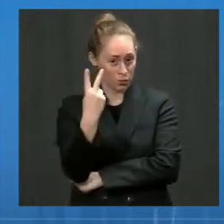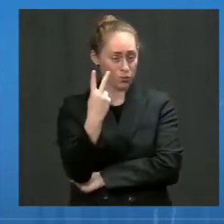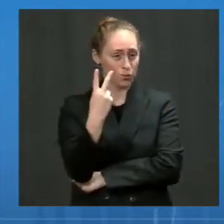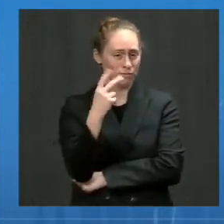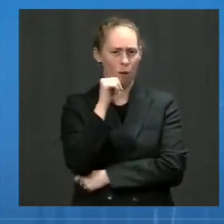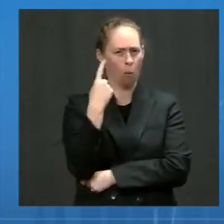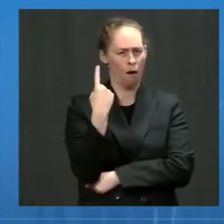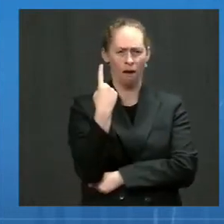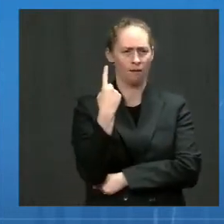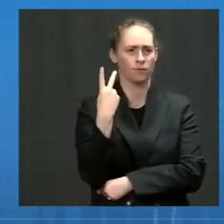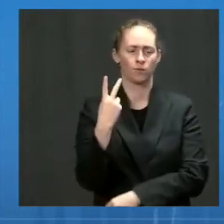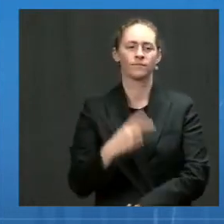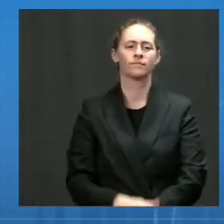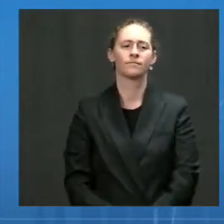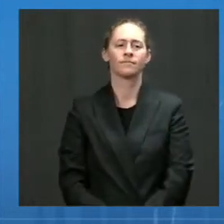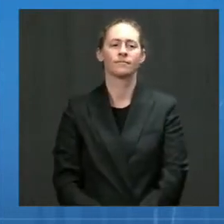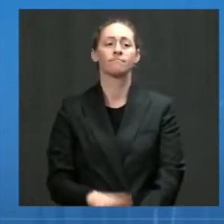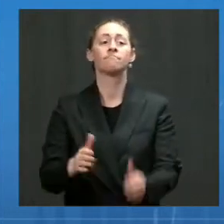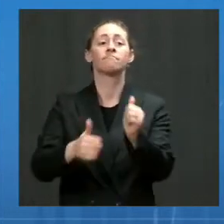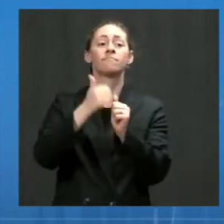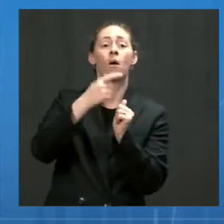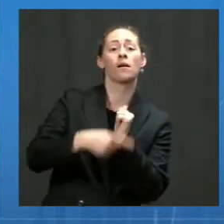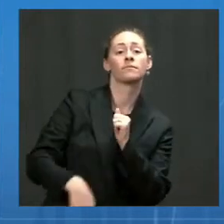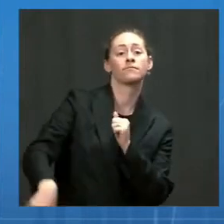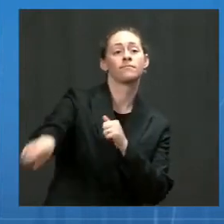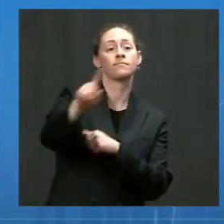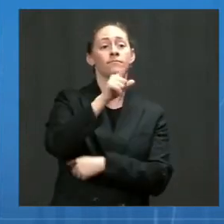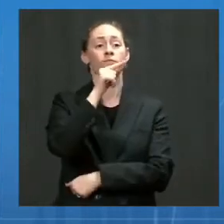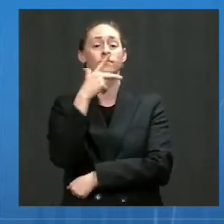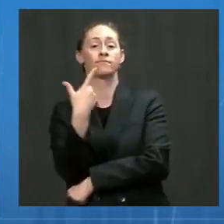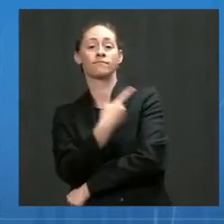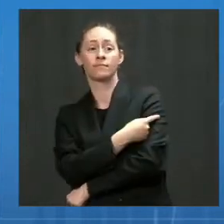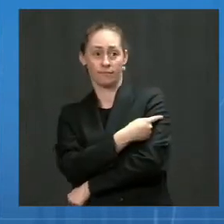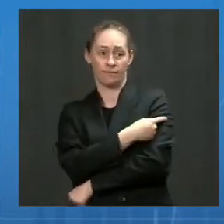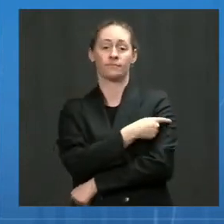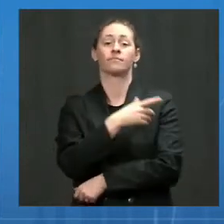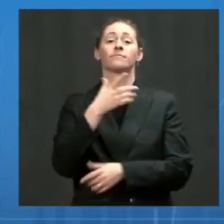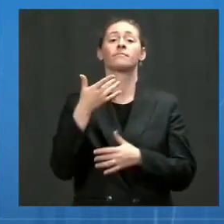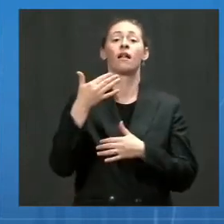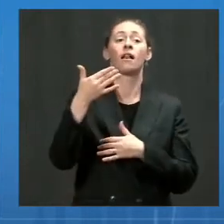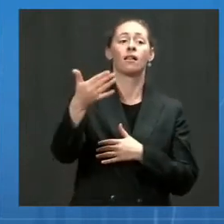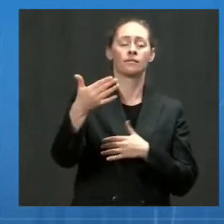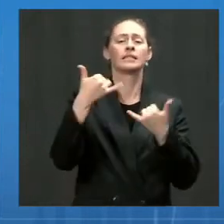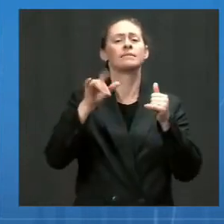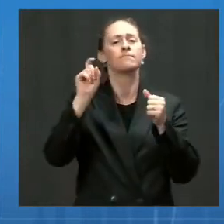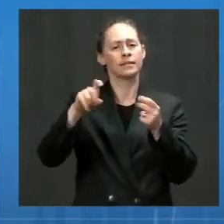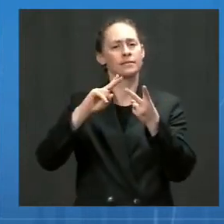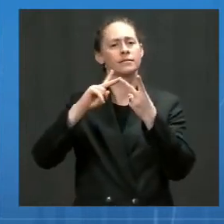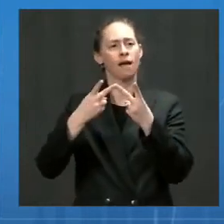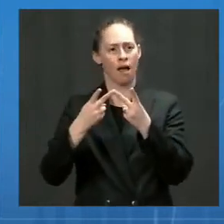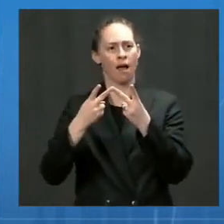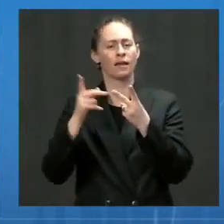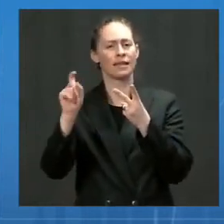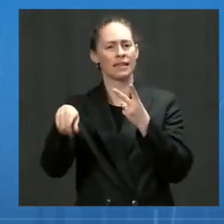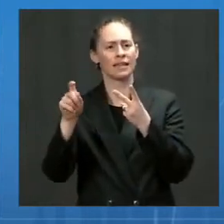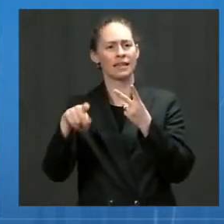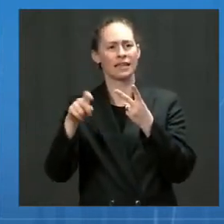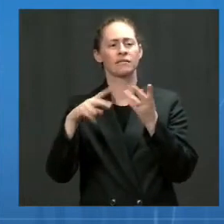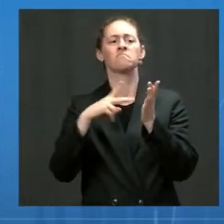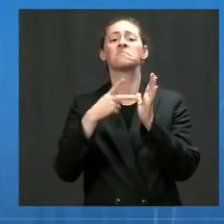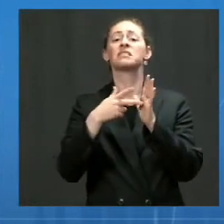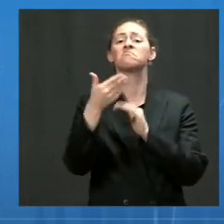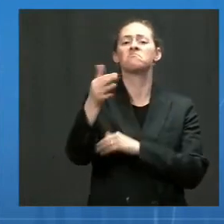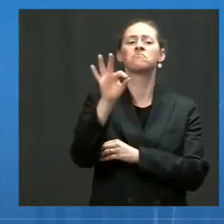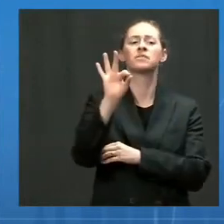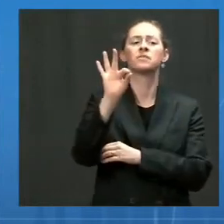after the second dose, with each exceeding 90 percent effectiveness against severe disease, hospitalization and